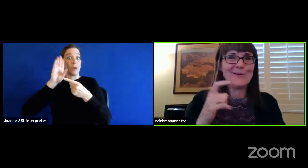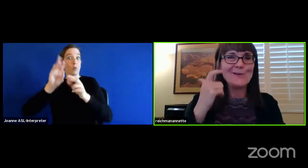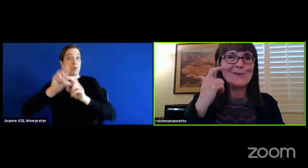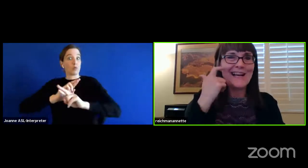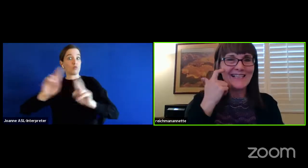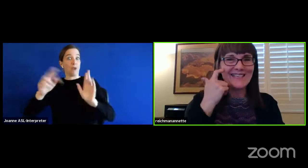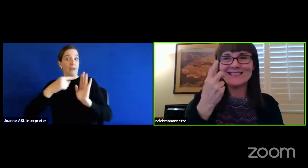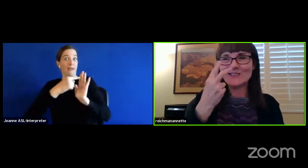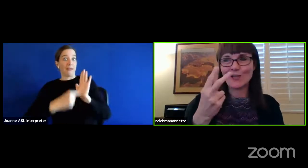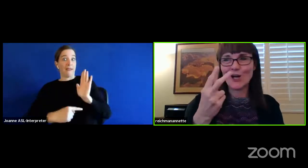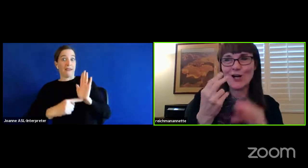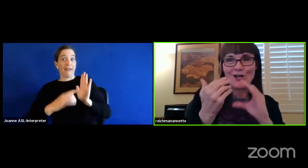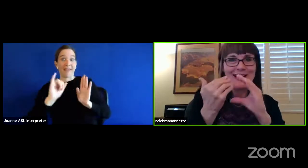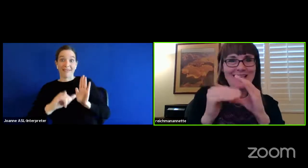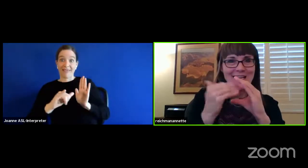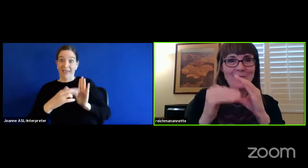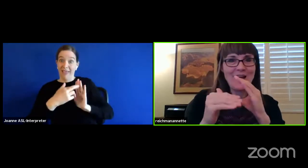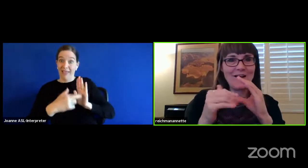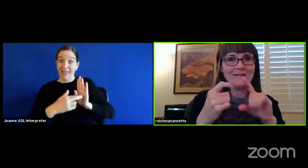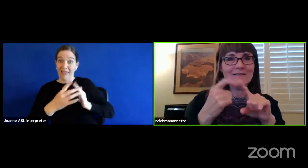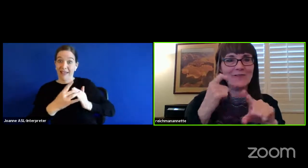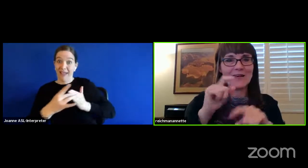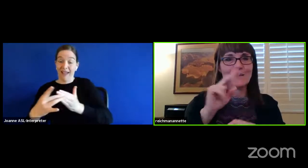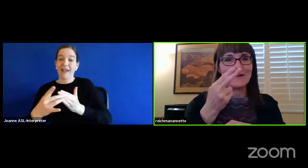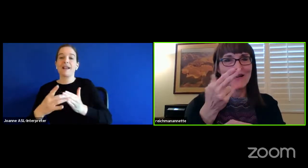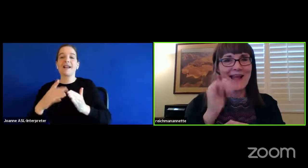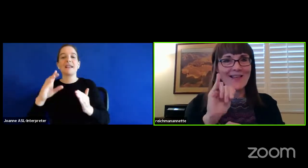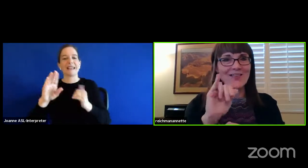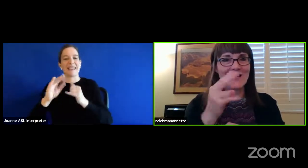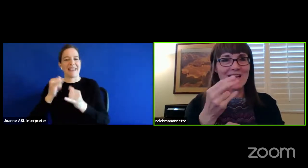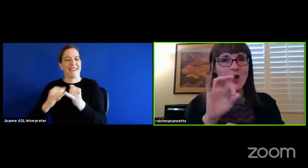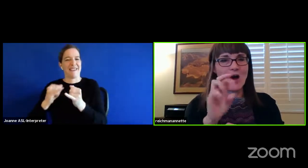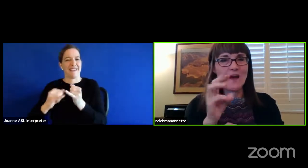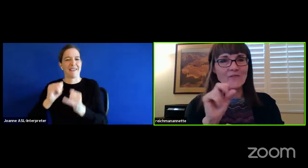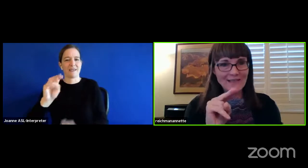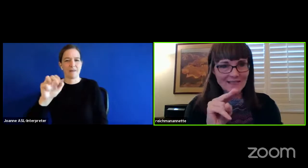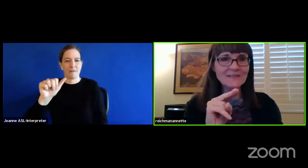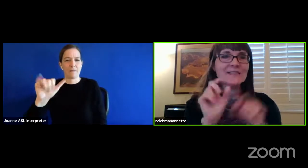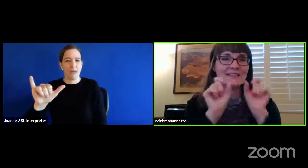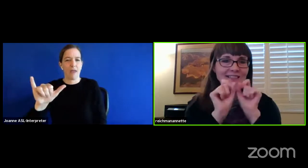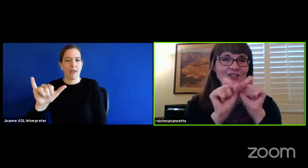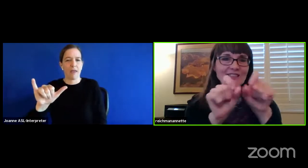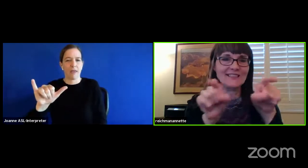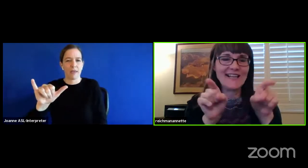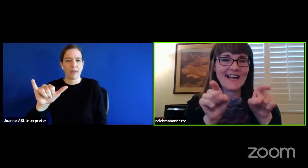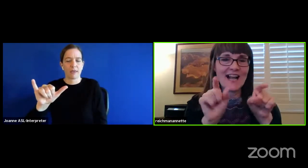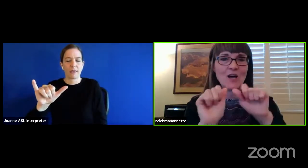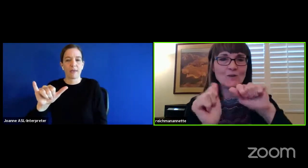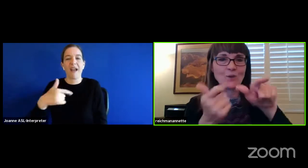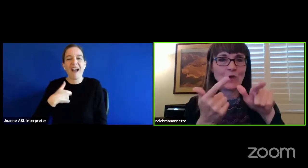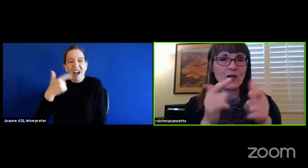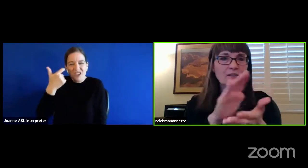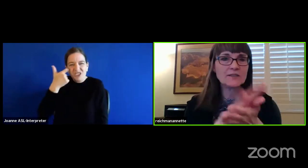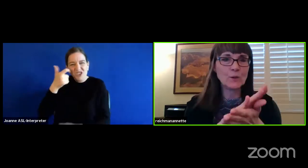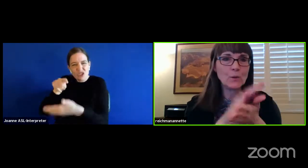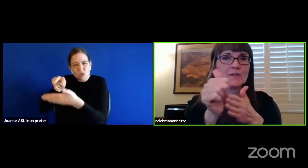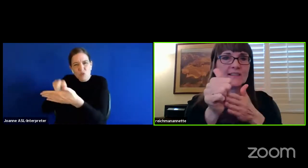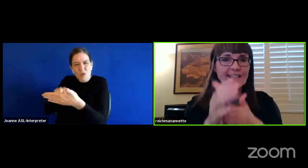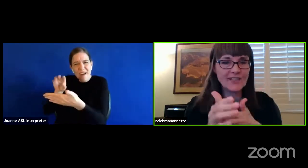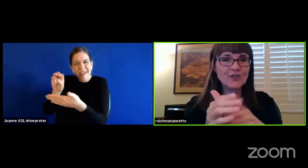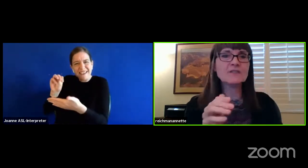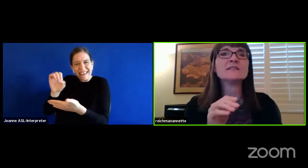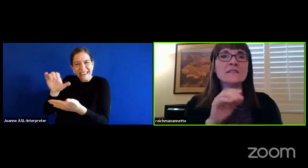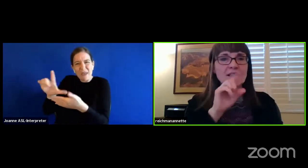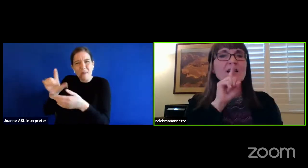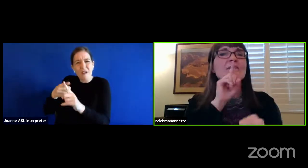afternoon, I just saw an email from Kathy Hoffman that she sent out to all school